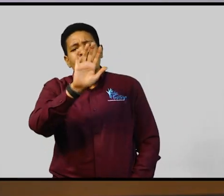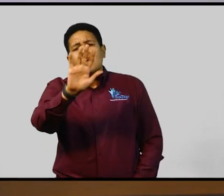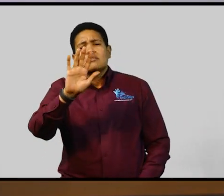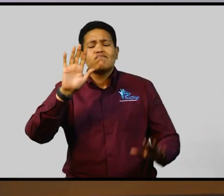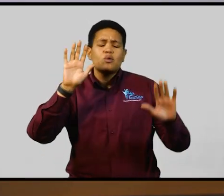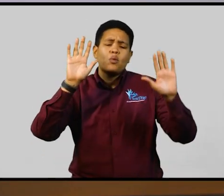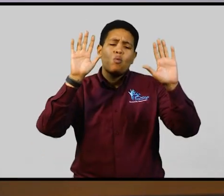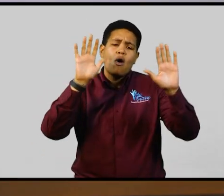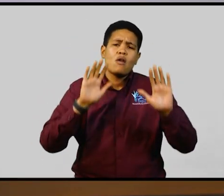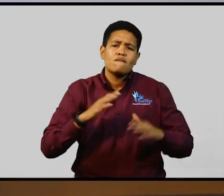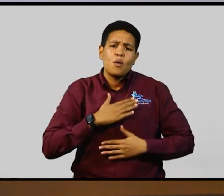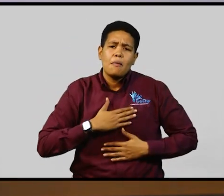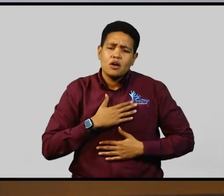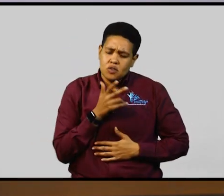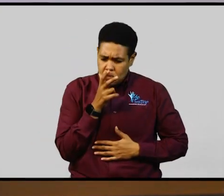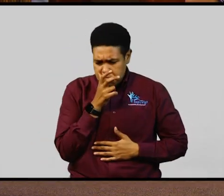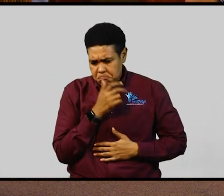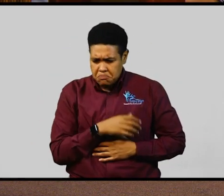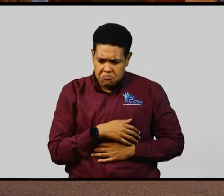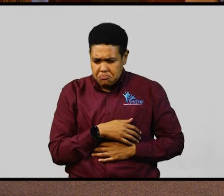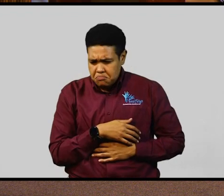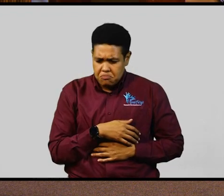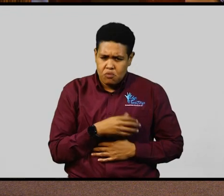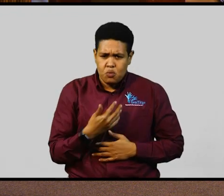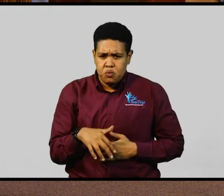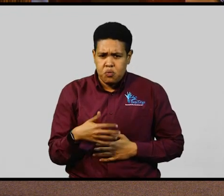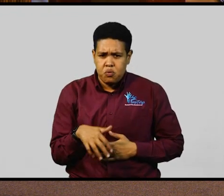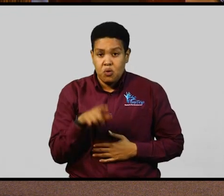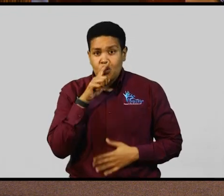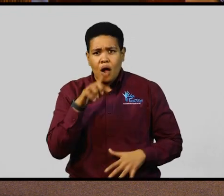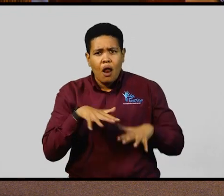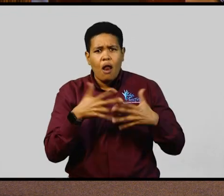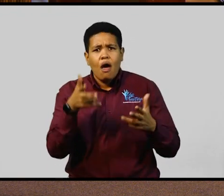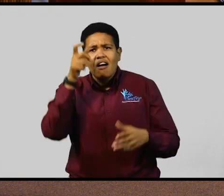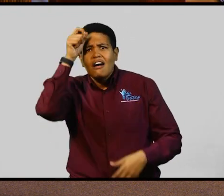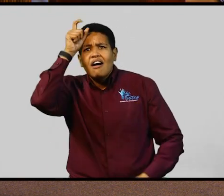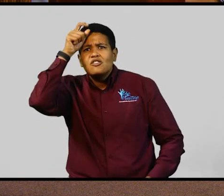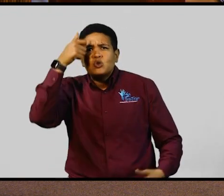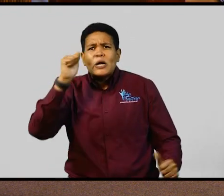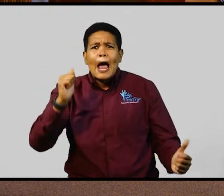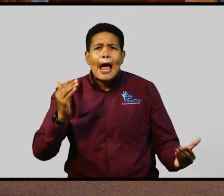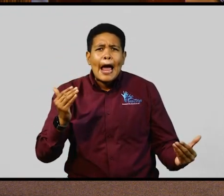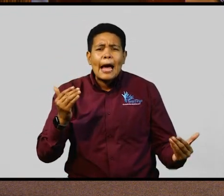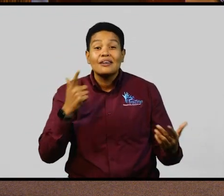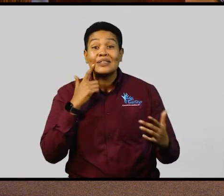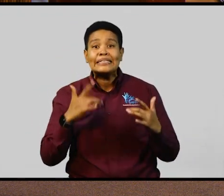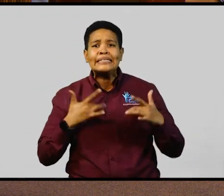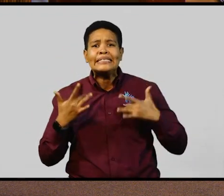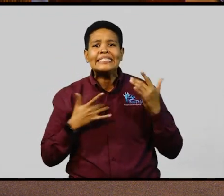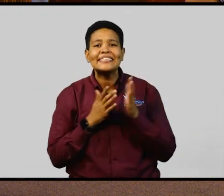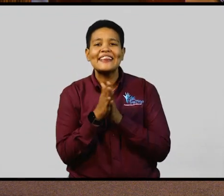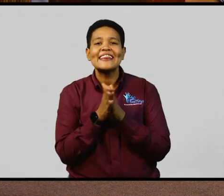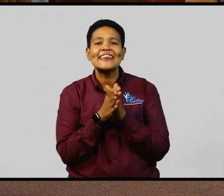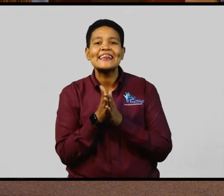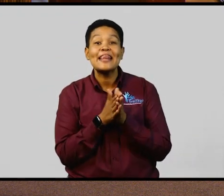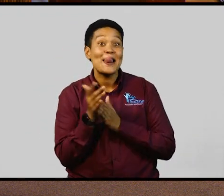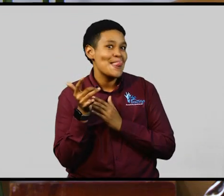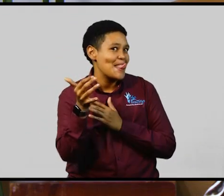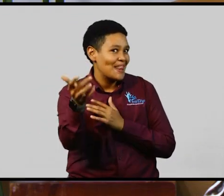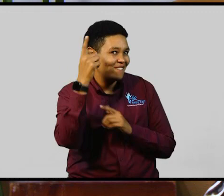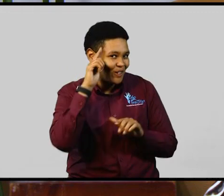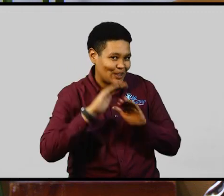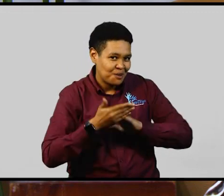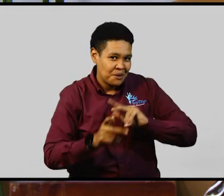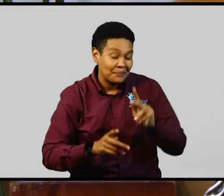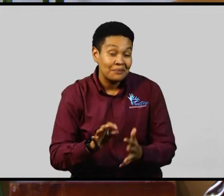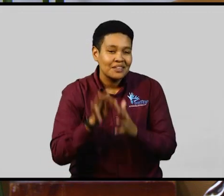such a pleasure. There is so much to understand. And it sounds like there are exciting times ahead for Jamaica, especially